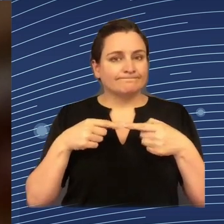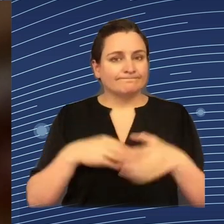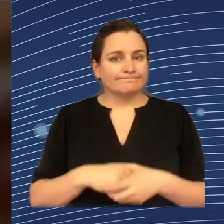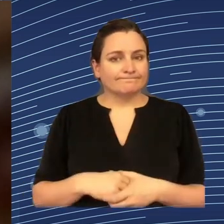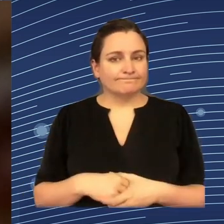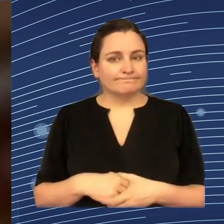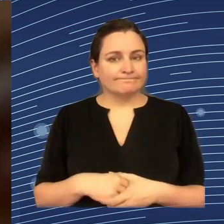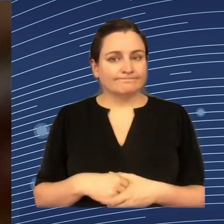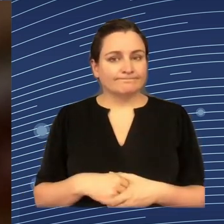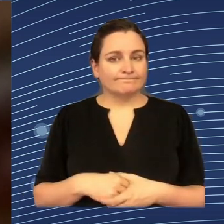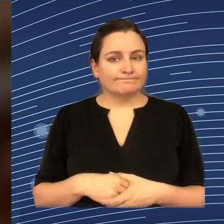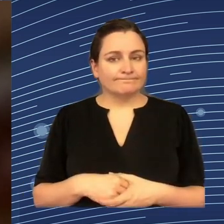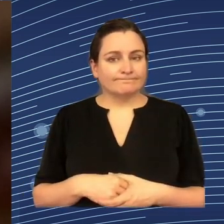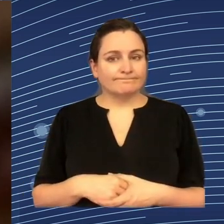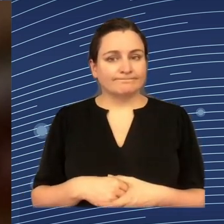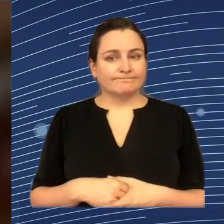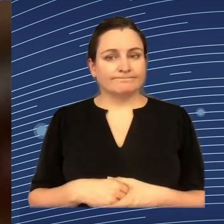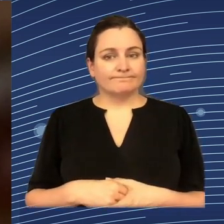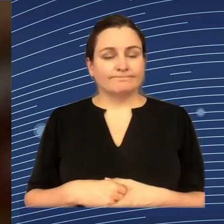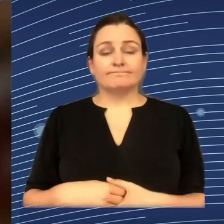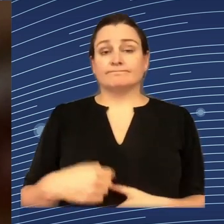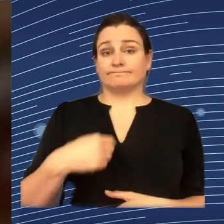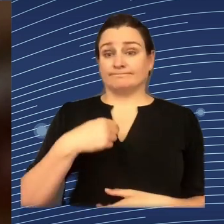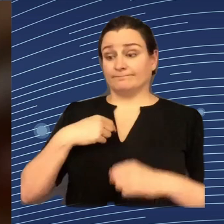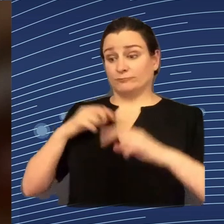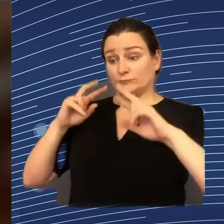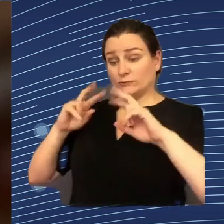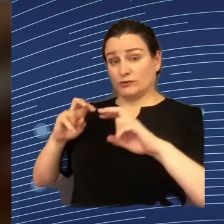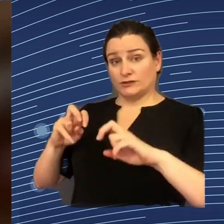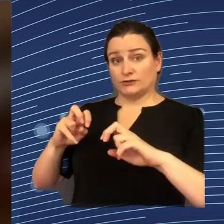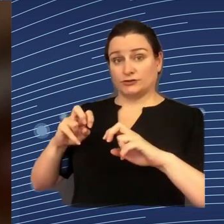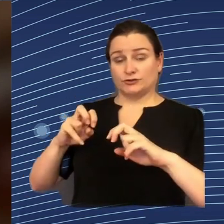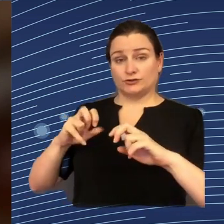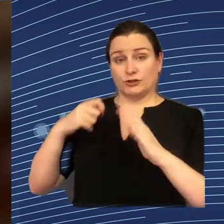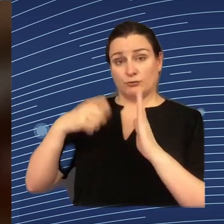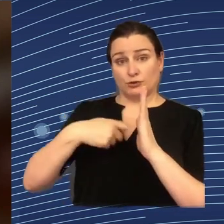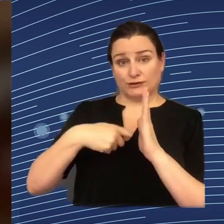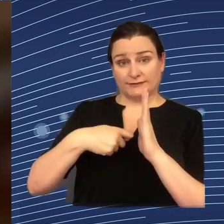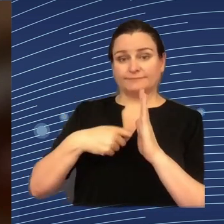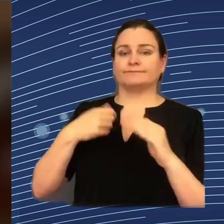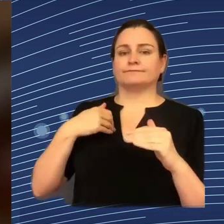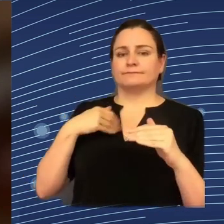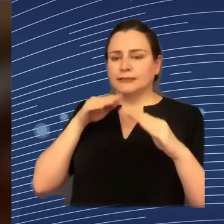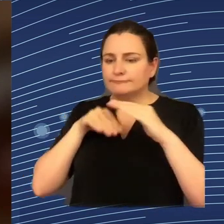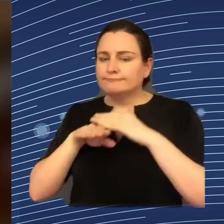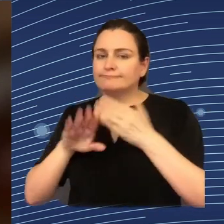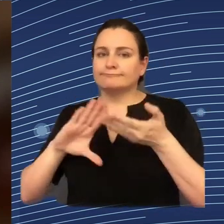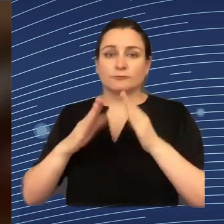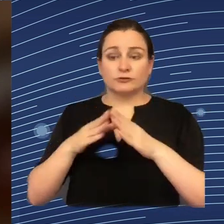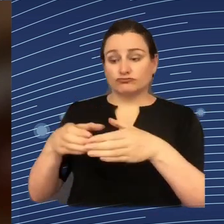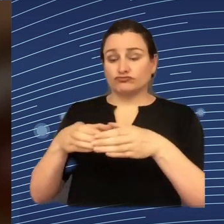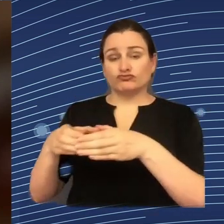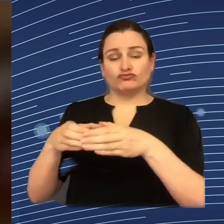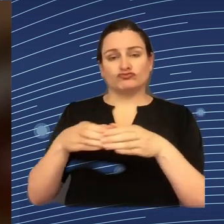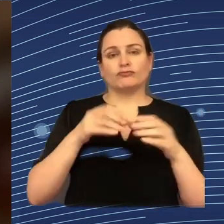in the sense that we proposed in a research project that we conducted at Algorithm Watch, which is a civil society organization based